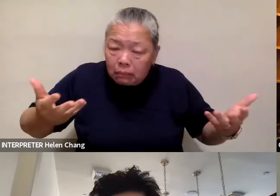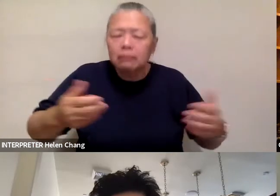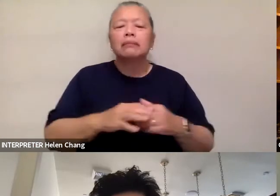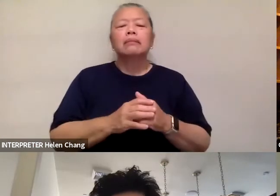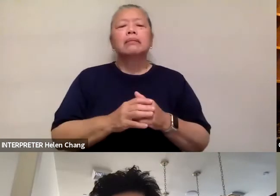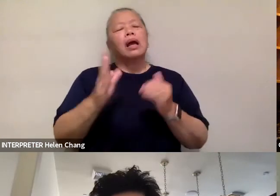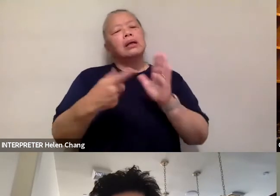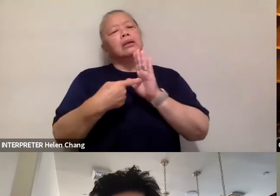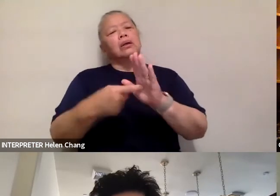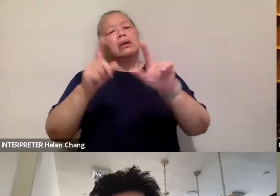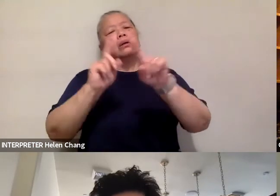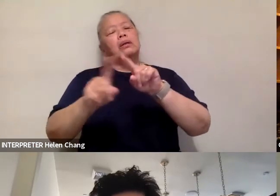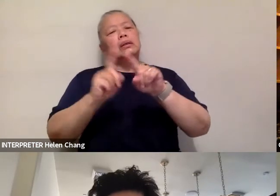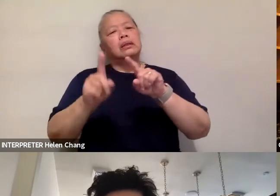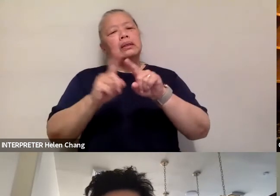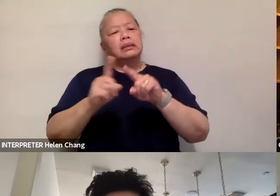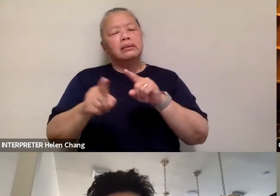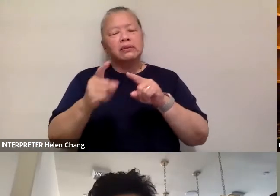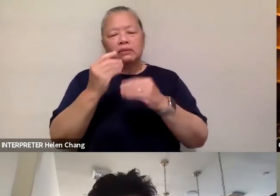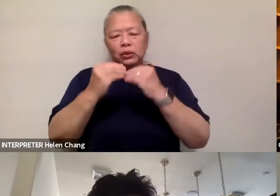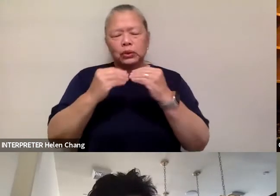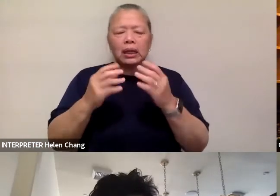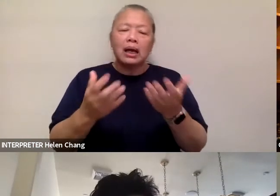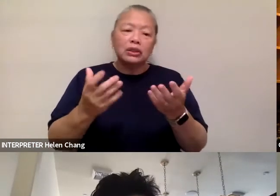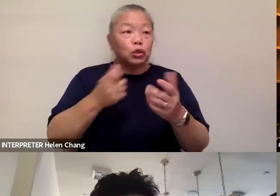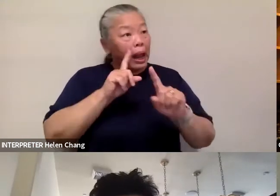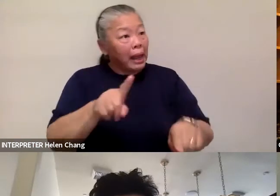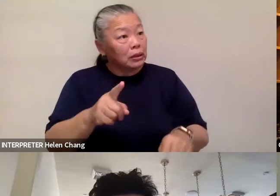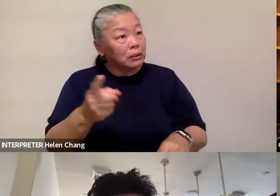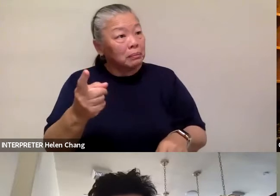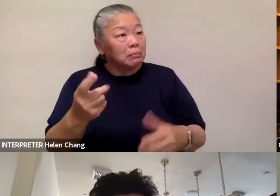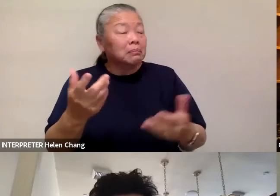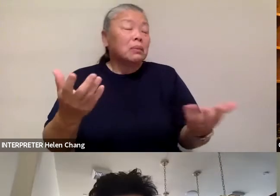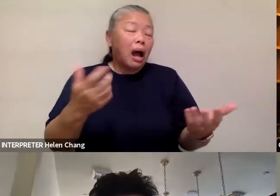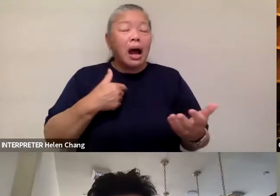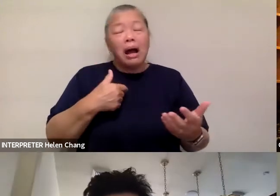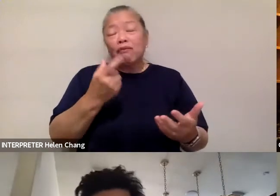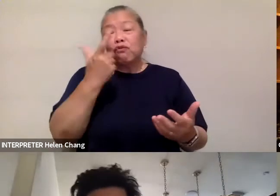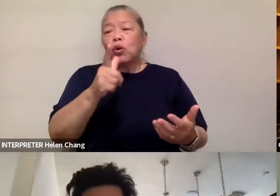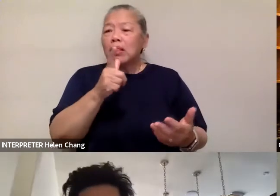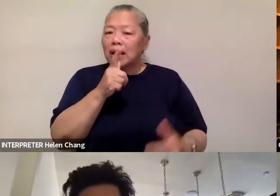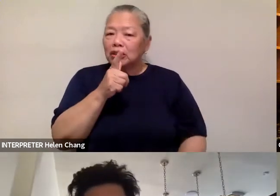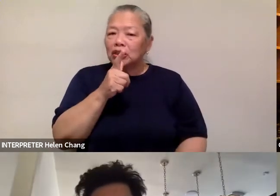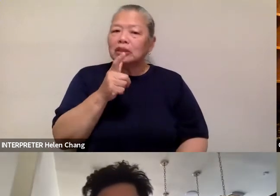So to answer Simone's question, and I'll pass it on to Ada. What did I have for lunch today? Well, I got treated by